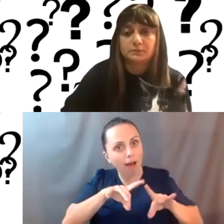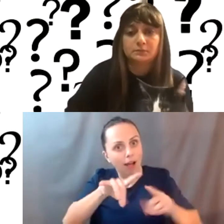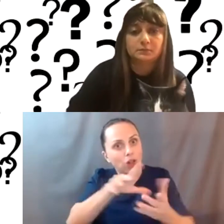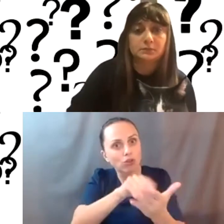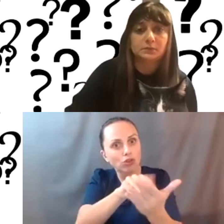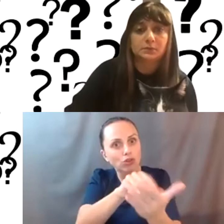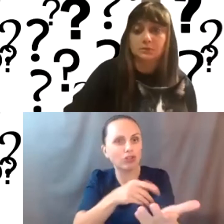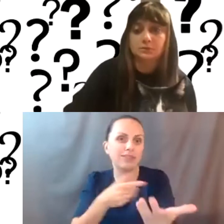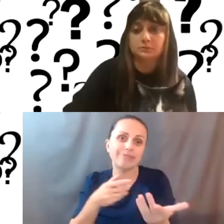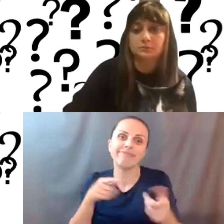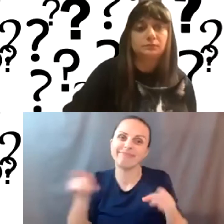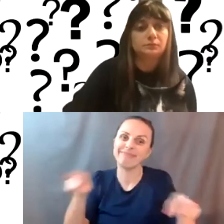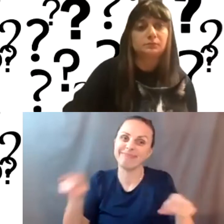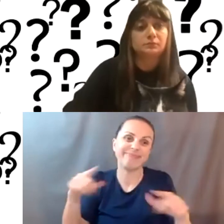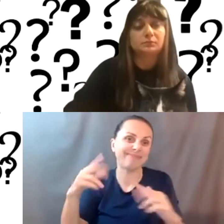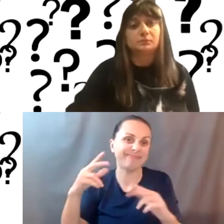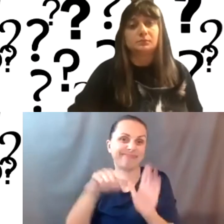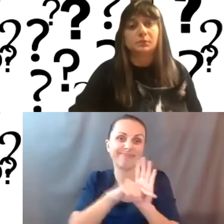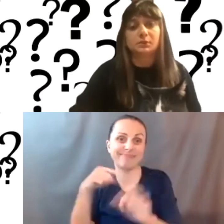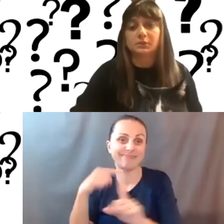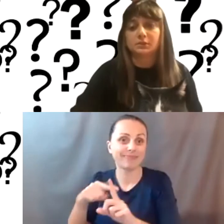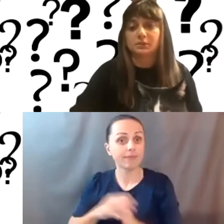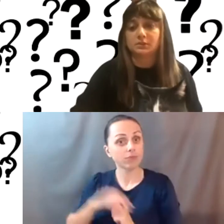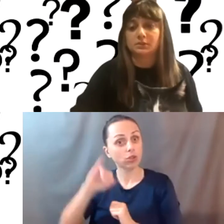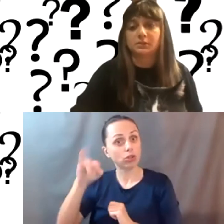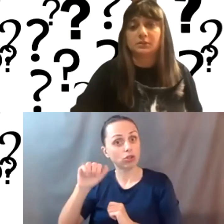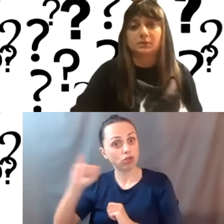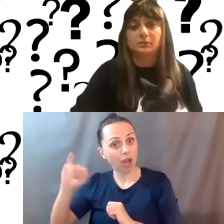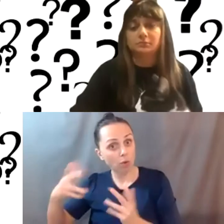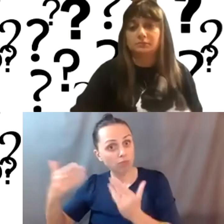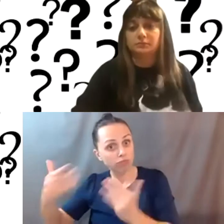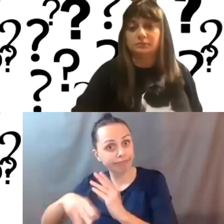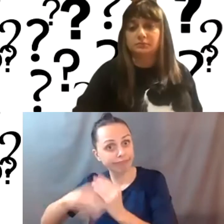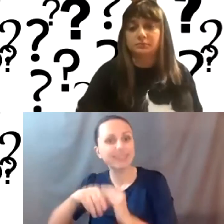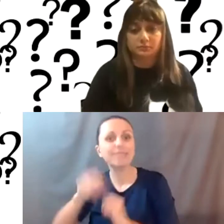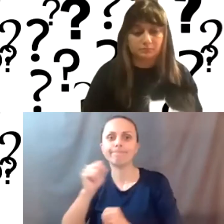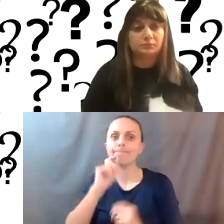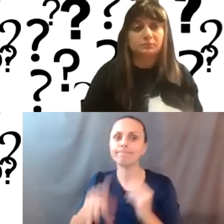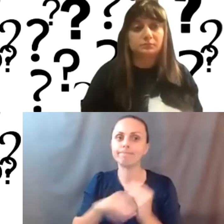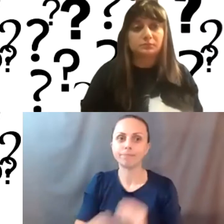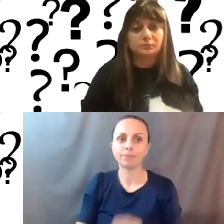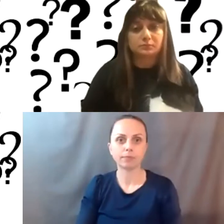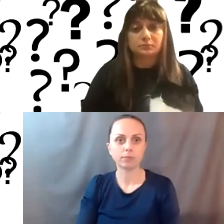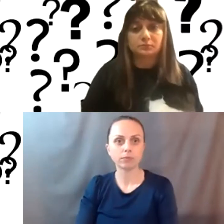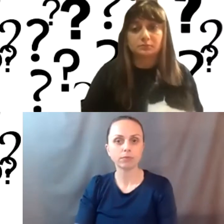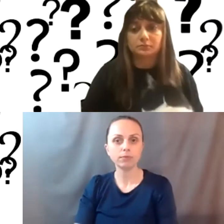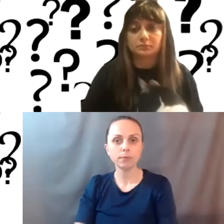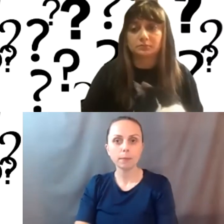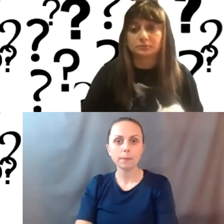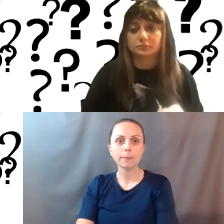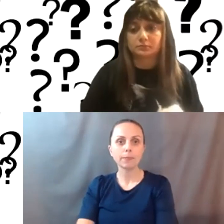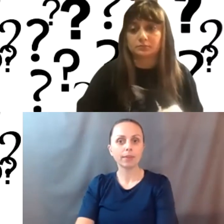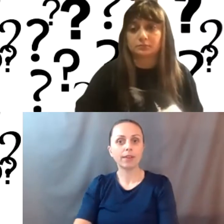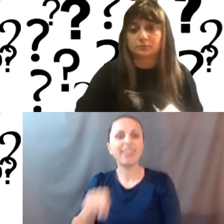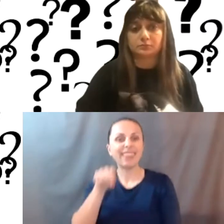Cool. Jai, did you want to take a little bit of that or do you want me to move to the next question? Oh, no, sure. I'll just quickly say that like, you know, um, this is a pretty common use